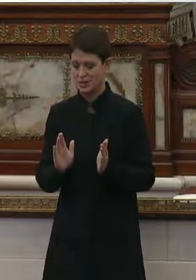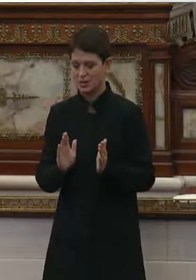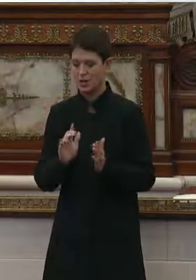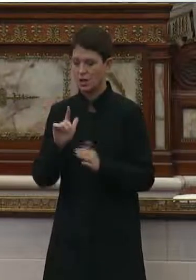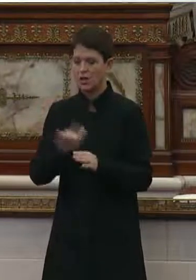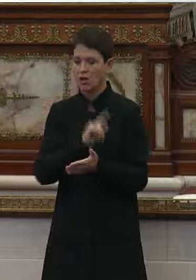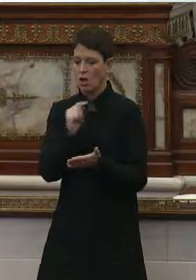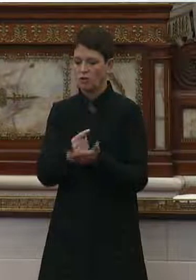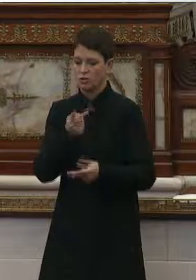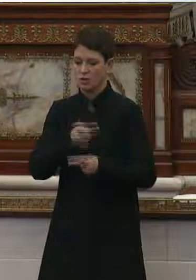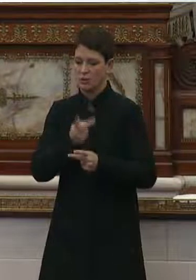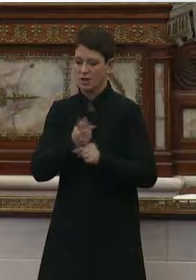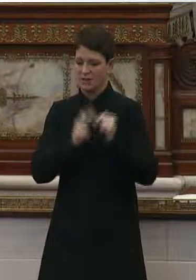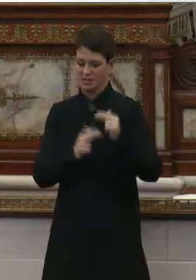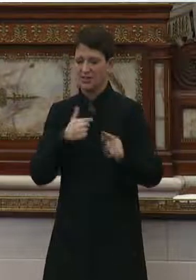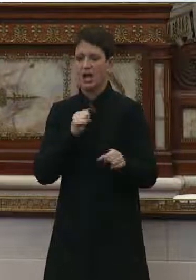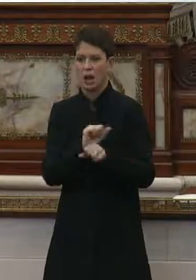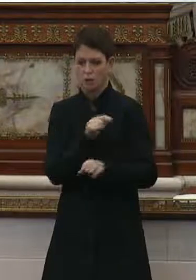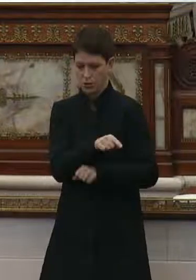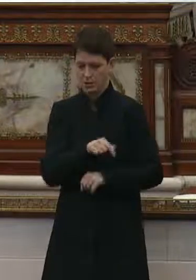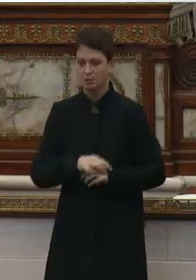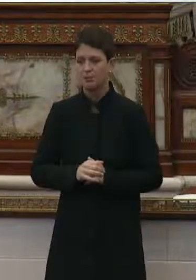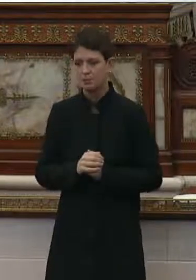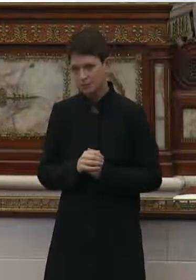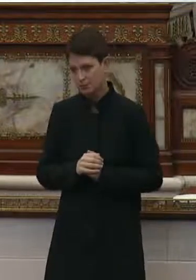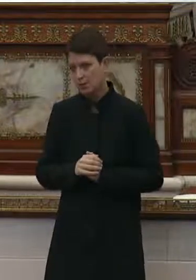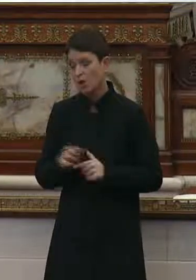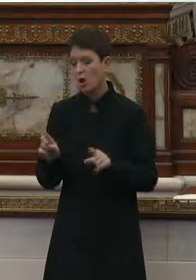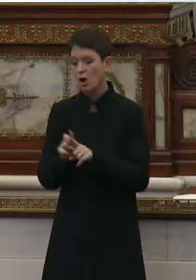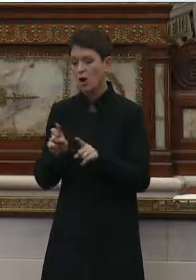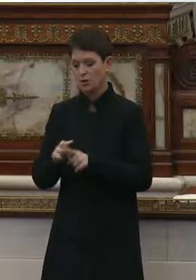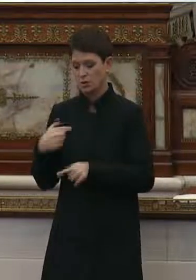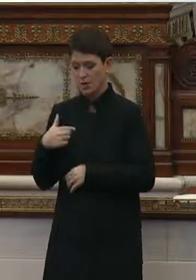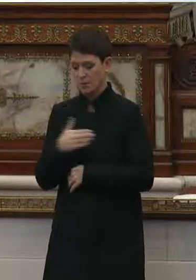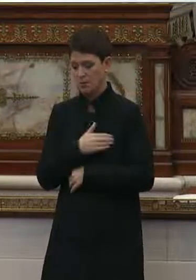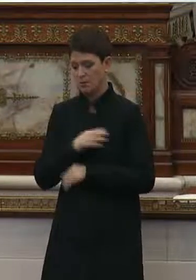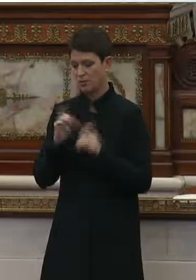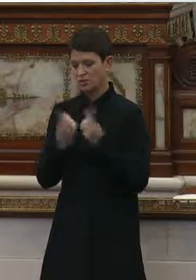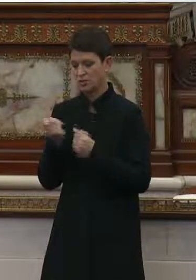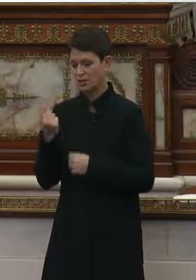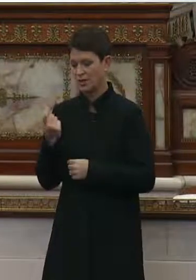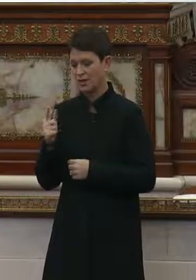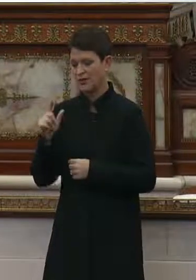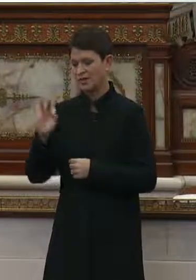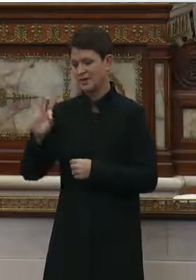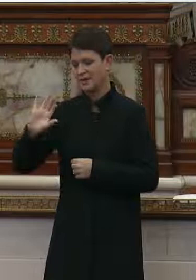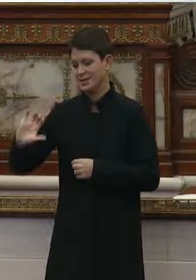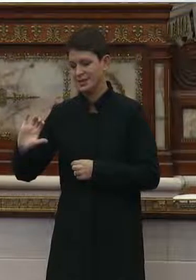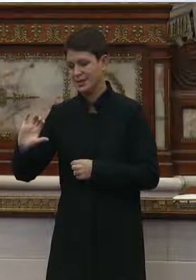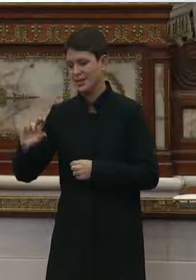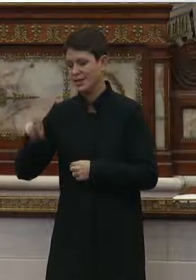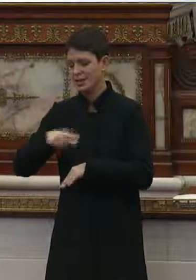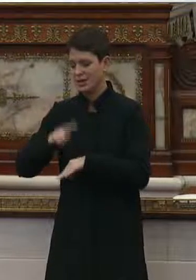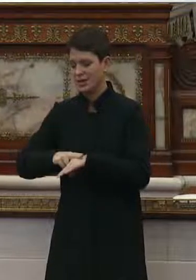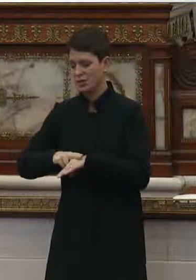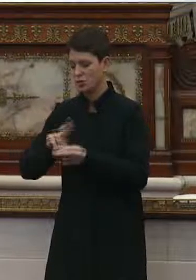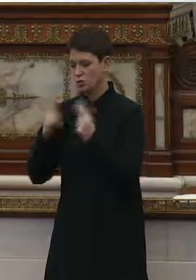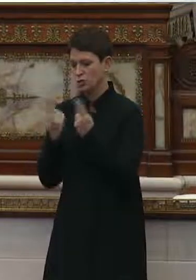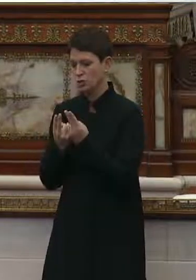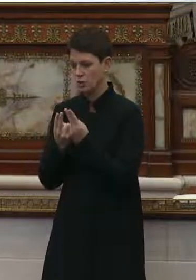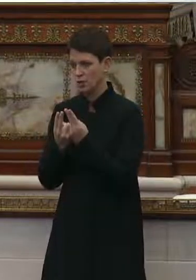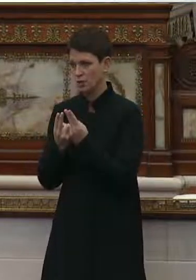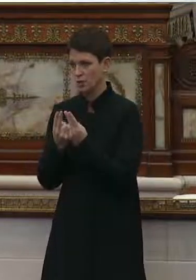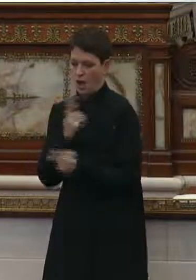-term care facility. I am also a member of District 119C, National Union of